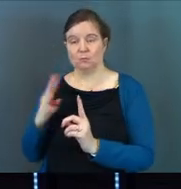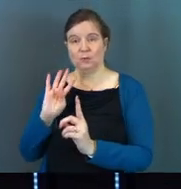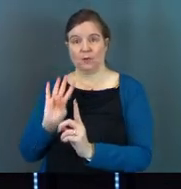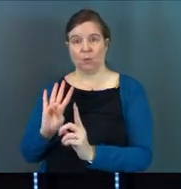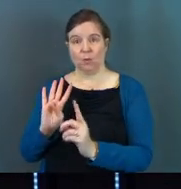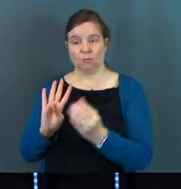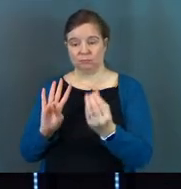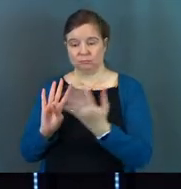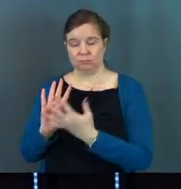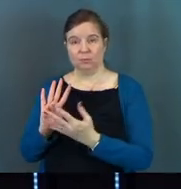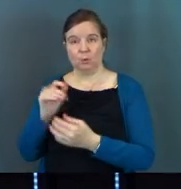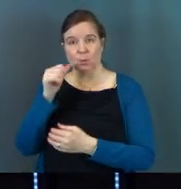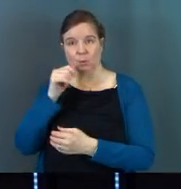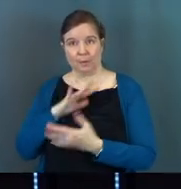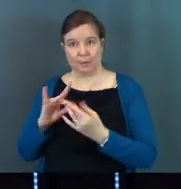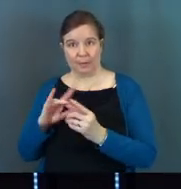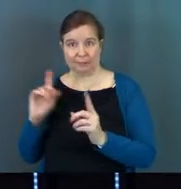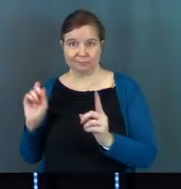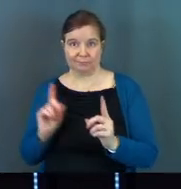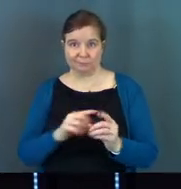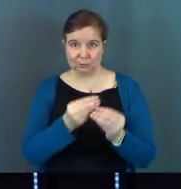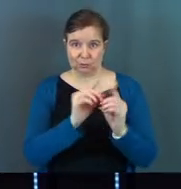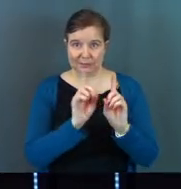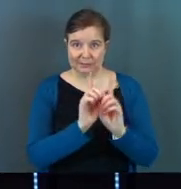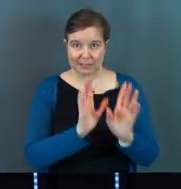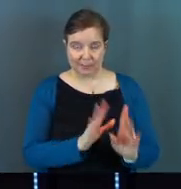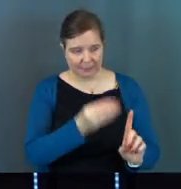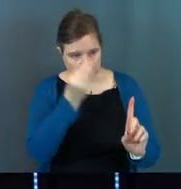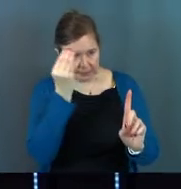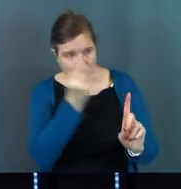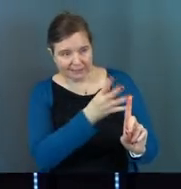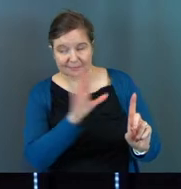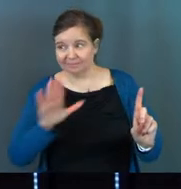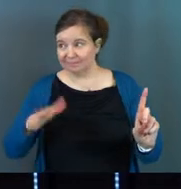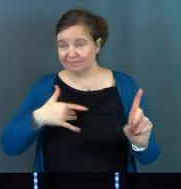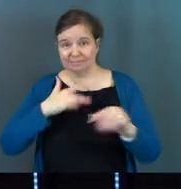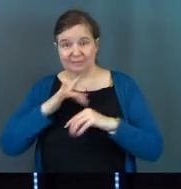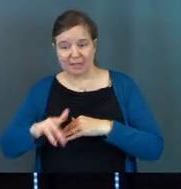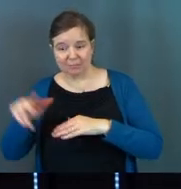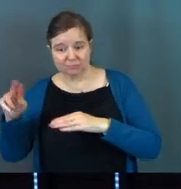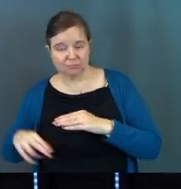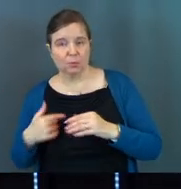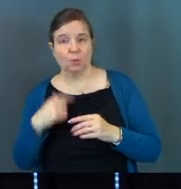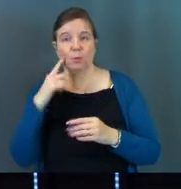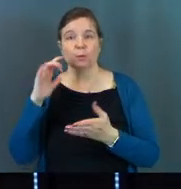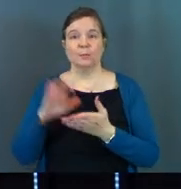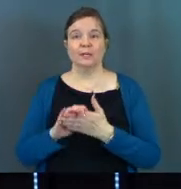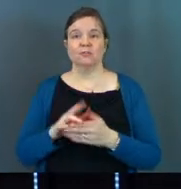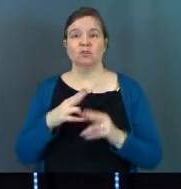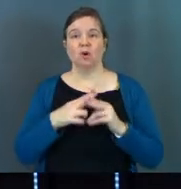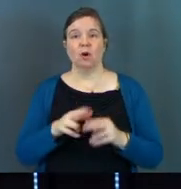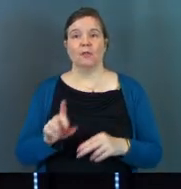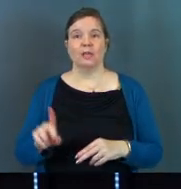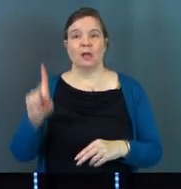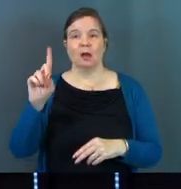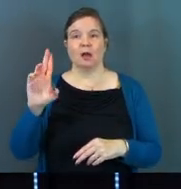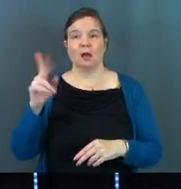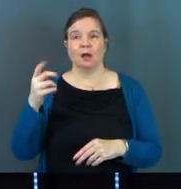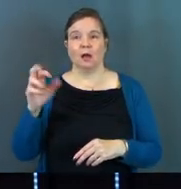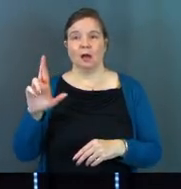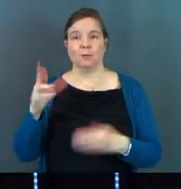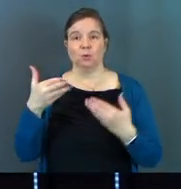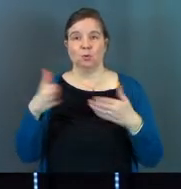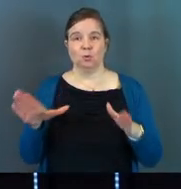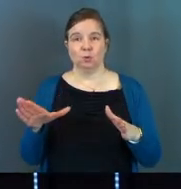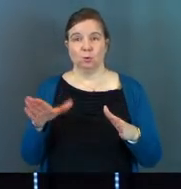four women what the message was to take to the disciples, they did. They took it to the disciples. They went where we believe is the upper room where the last